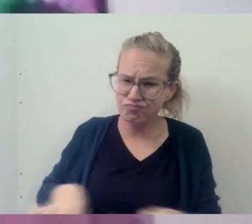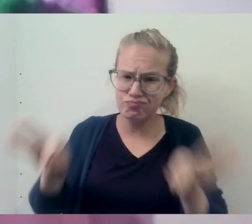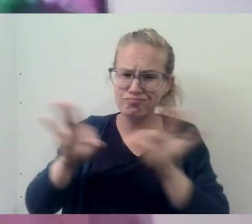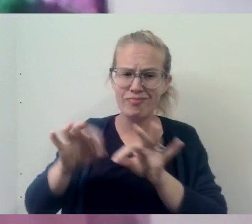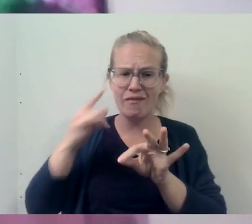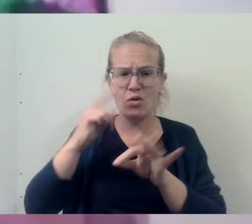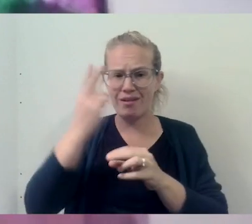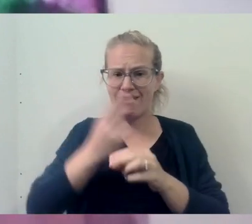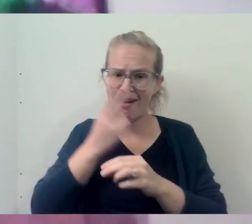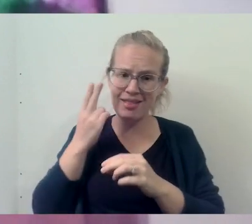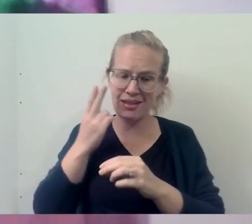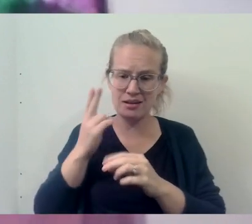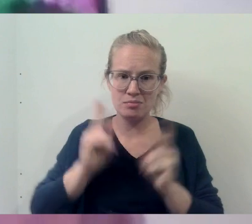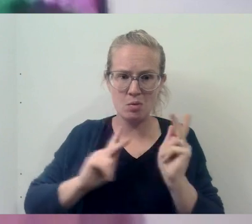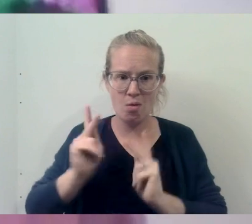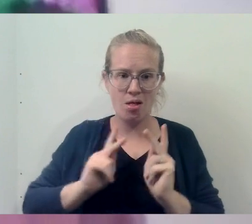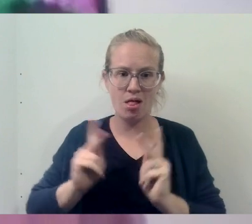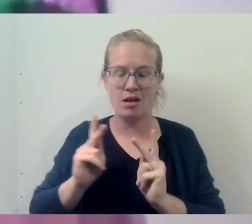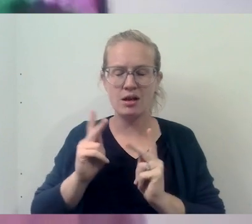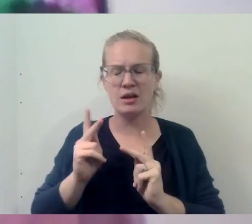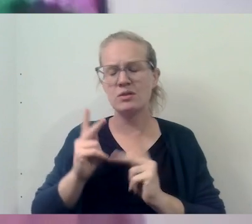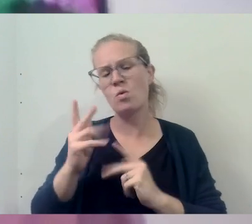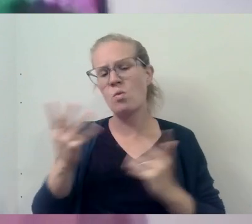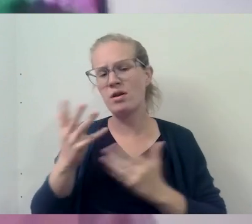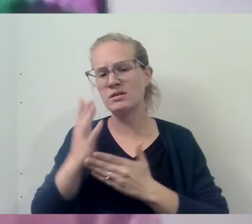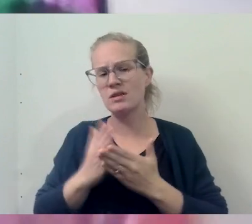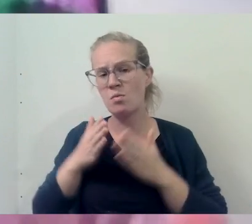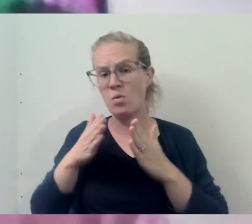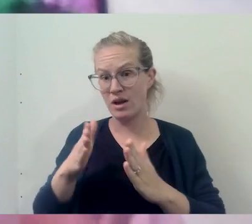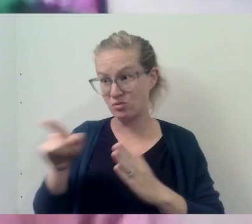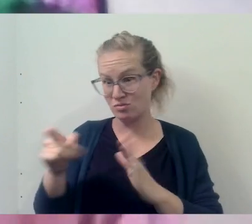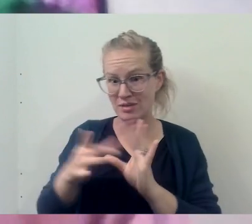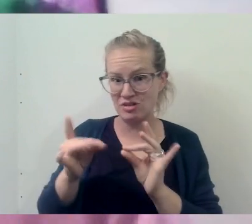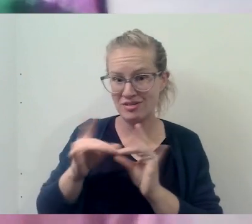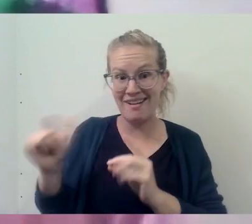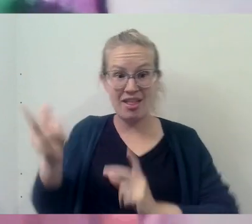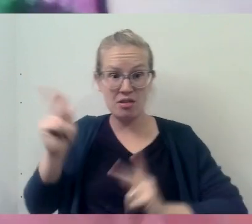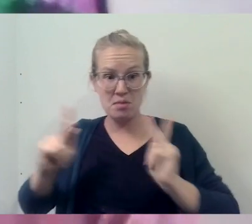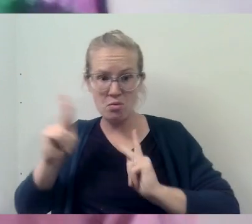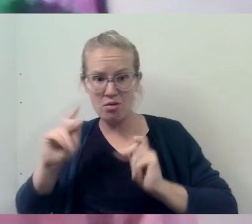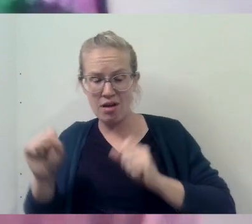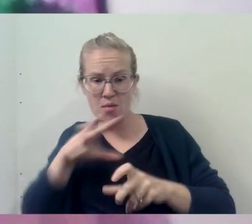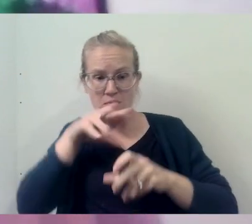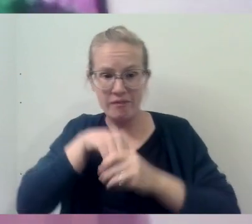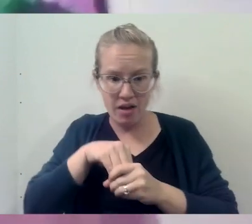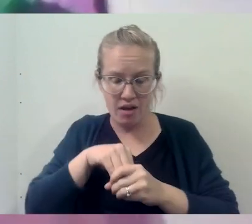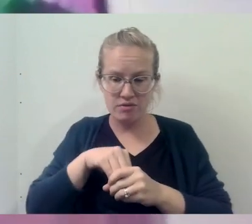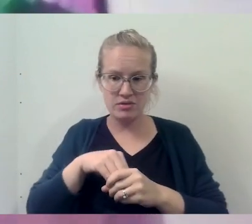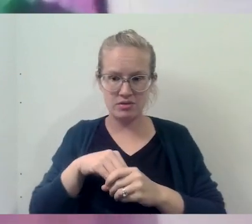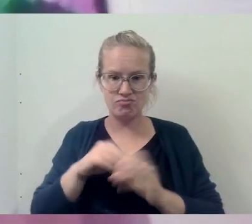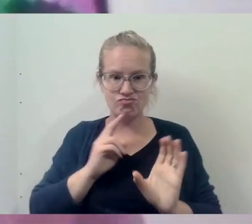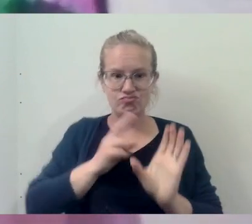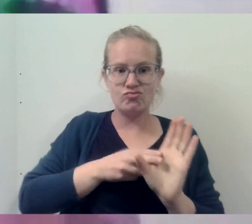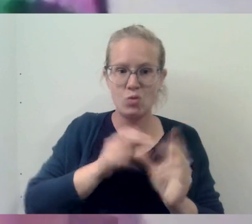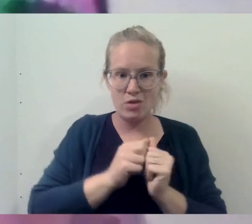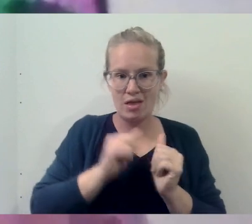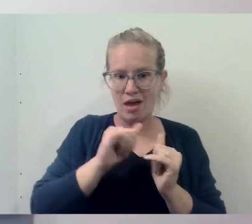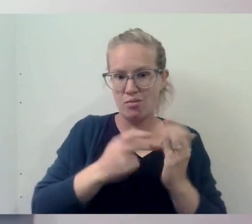Catholics and what are some ways that, as you mentioned, other people can get involved and be part of that initiative?